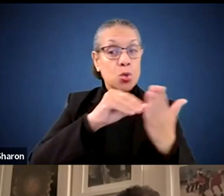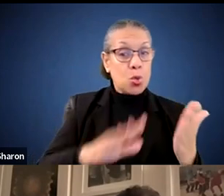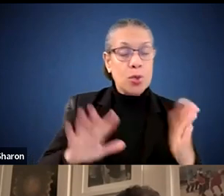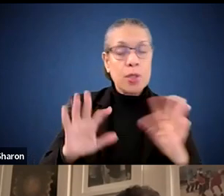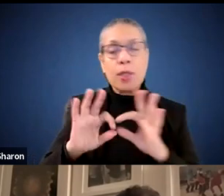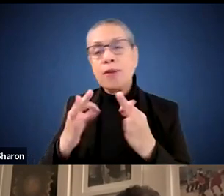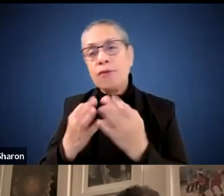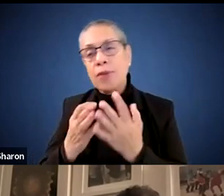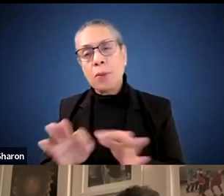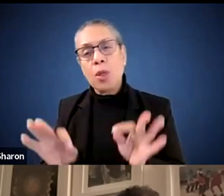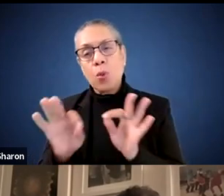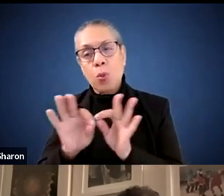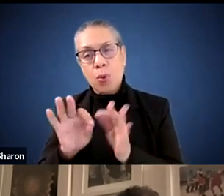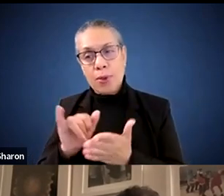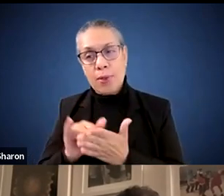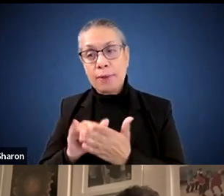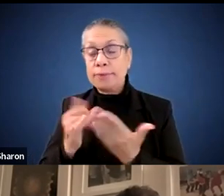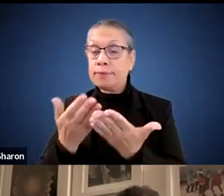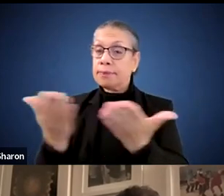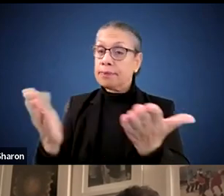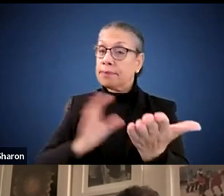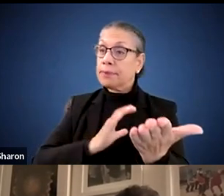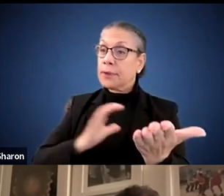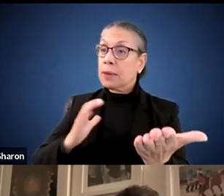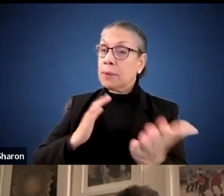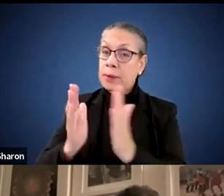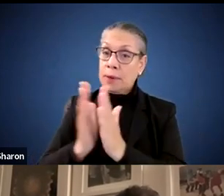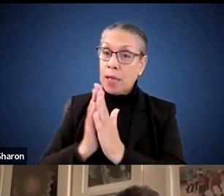greatly deserve. I'll now open it up to the committee for questions and